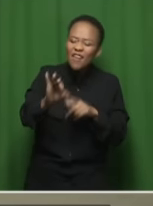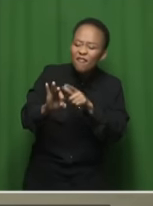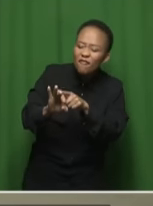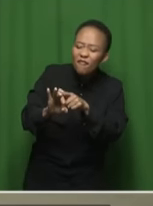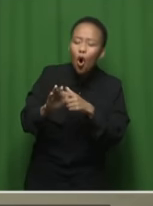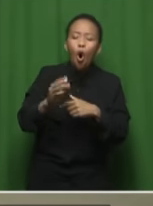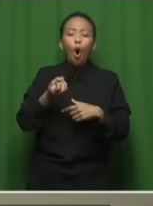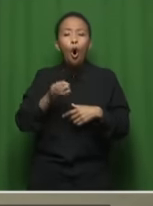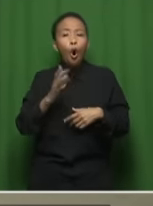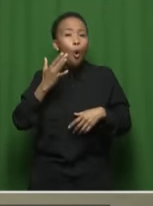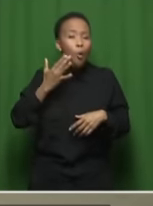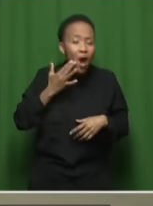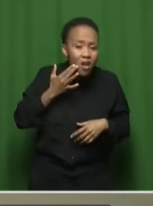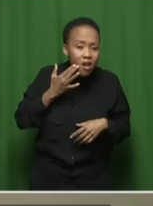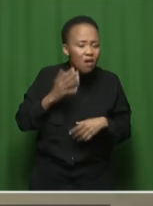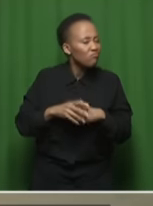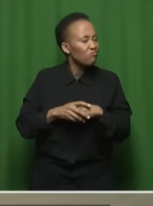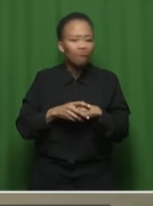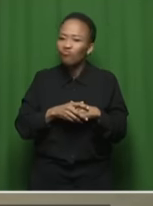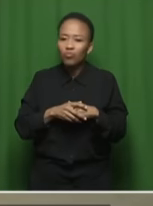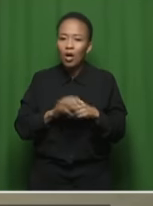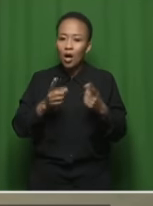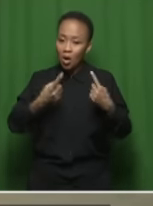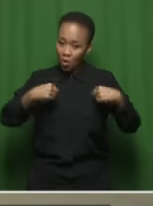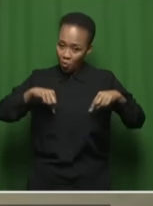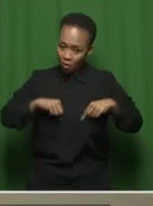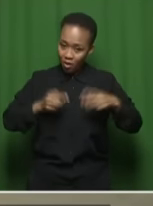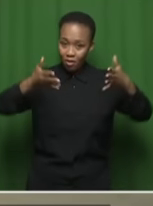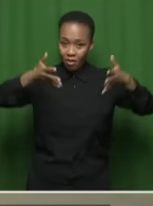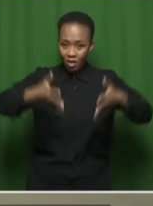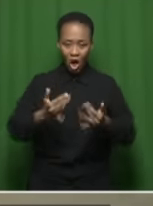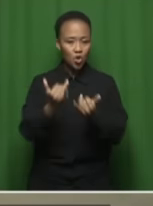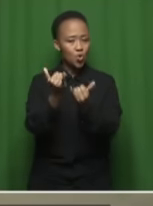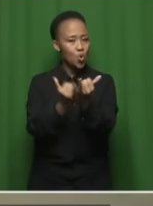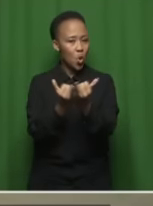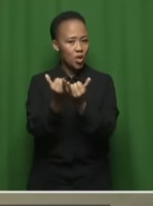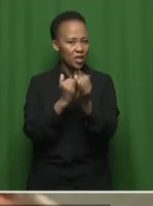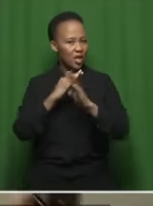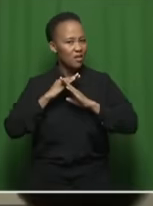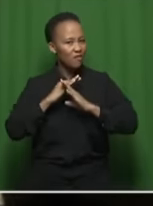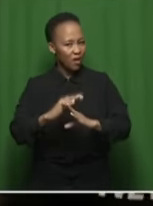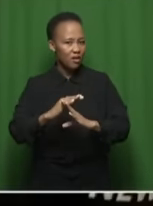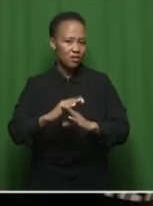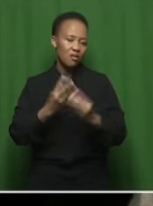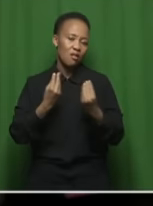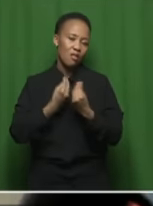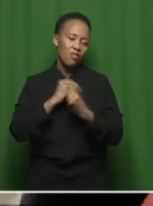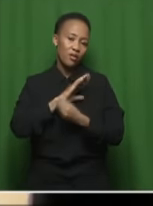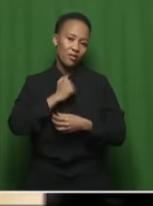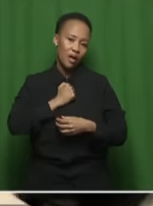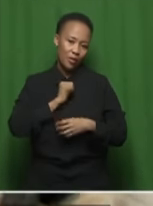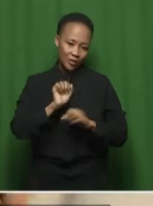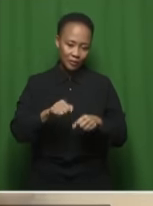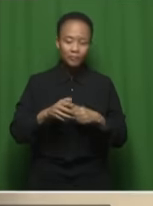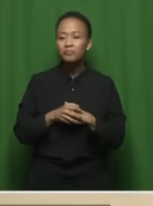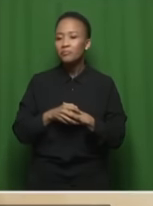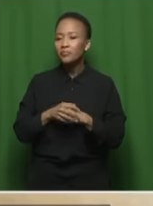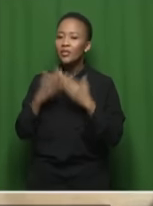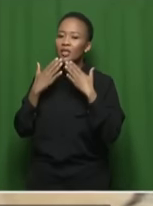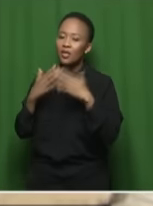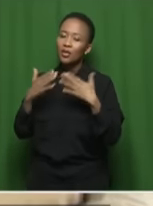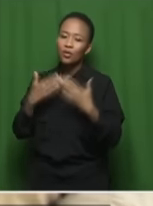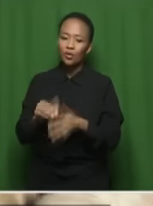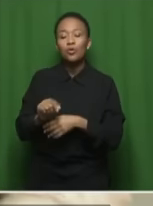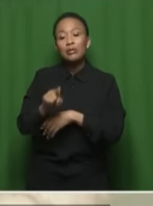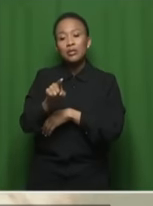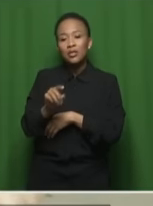a principle that we are here to come and contest and defend what is ours. All right, thank you very much. That is the DSG of the ANC